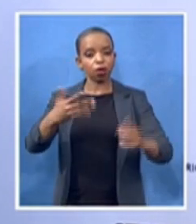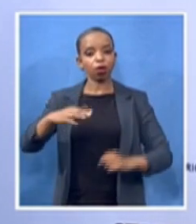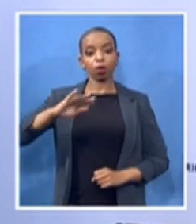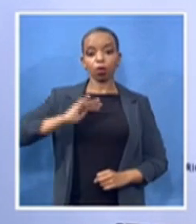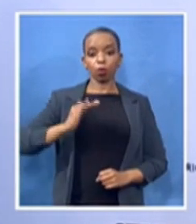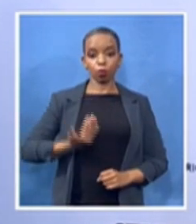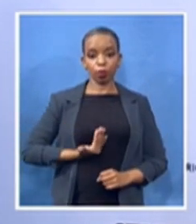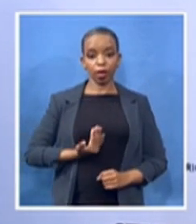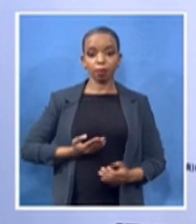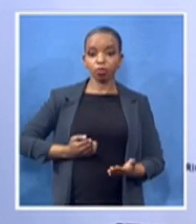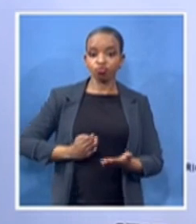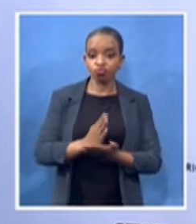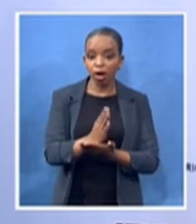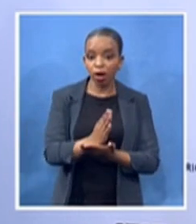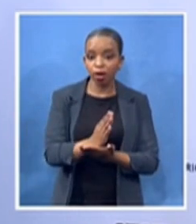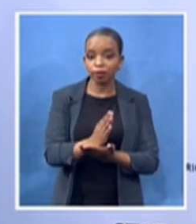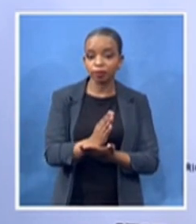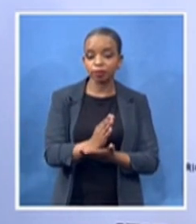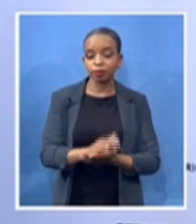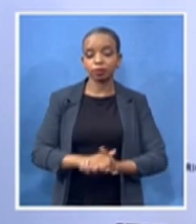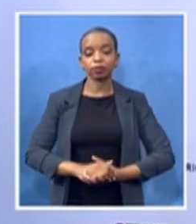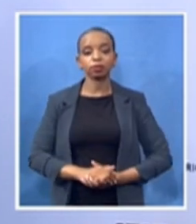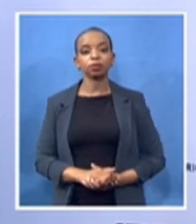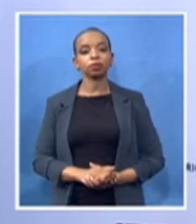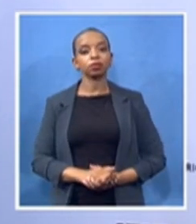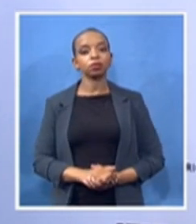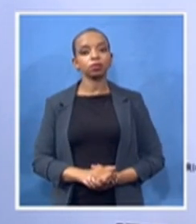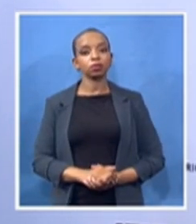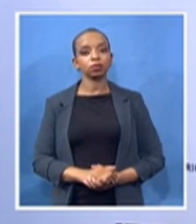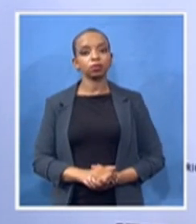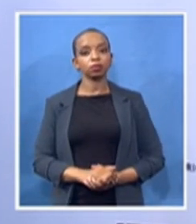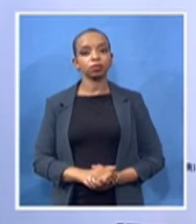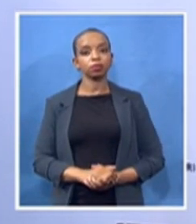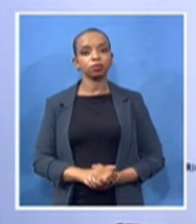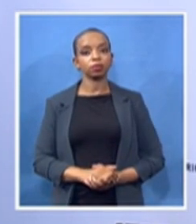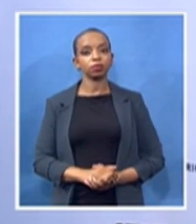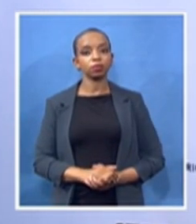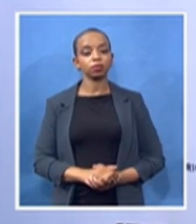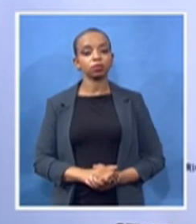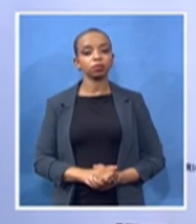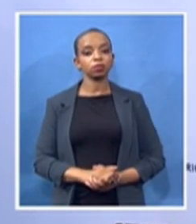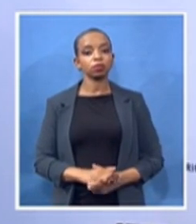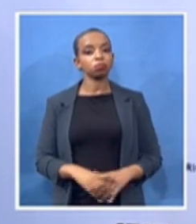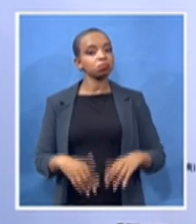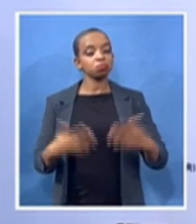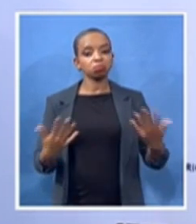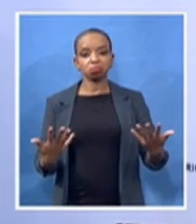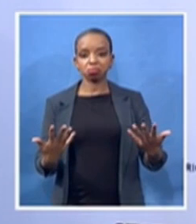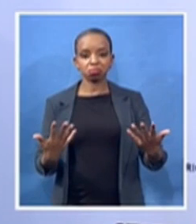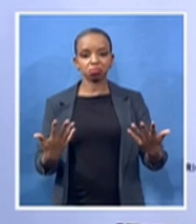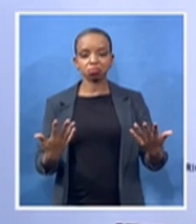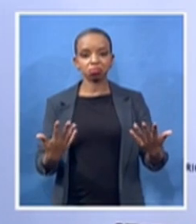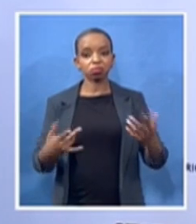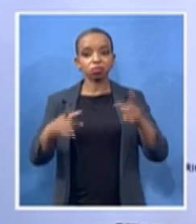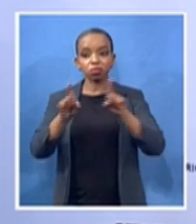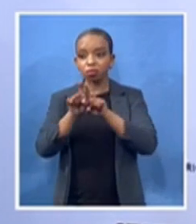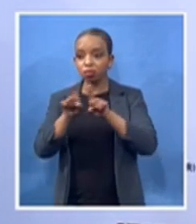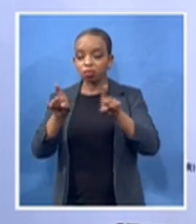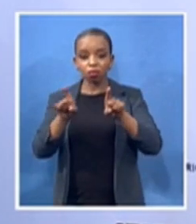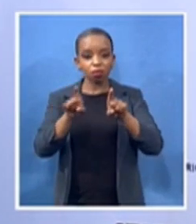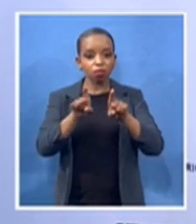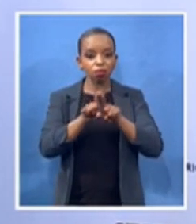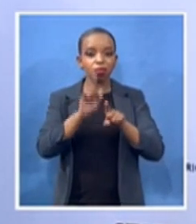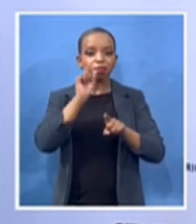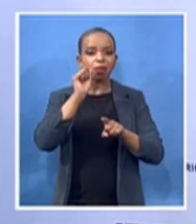And men found it difficult to leave her out when they had